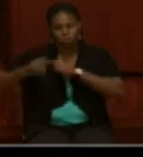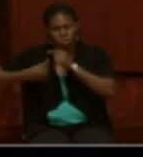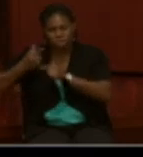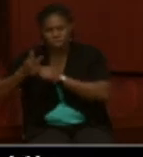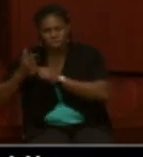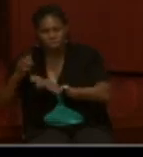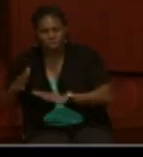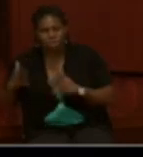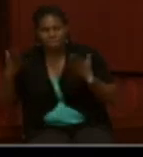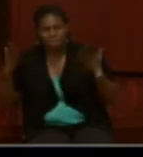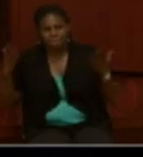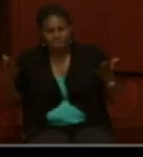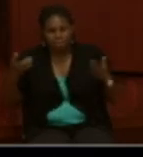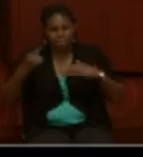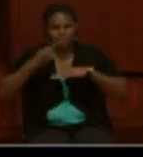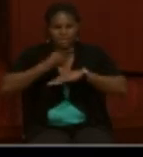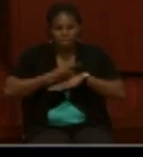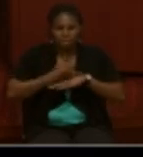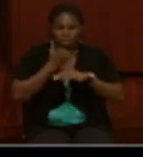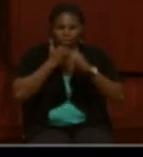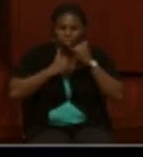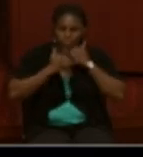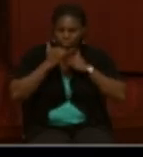crazy where you get date discrepancies.